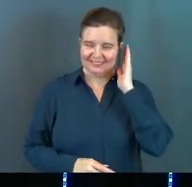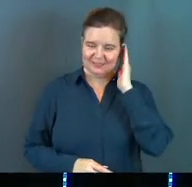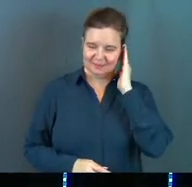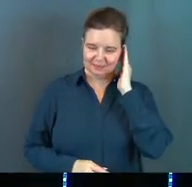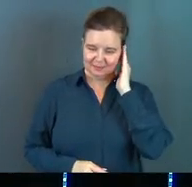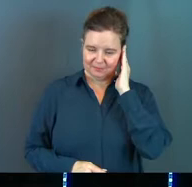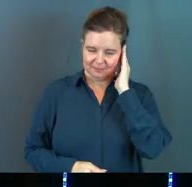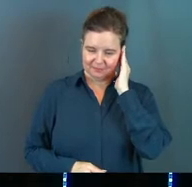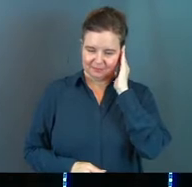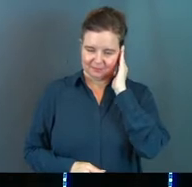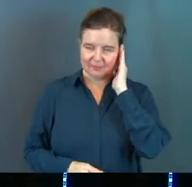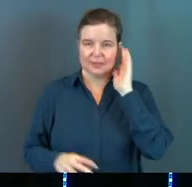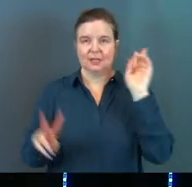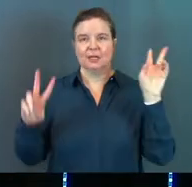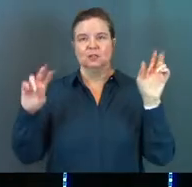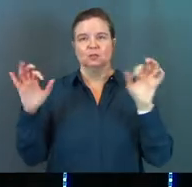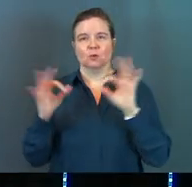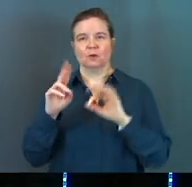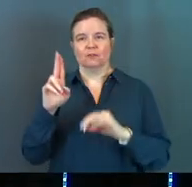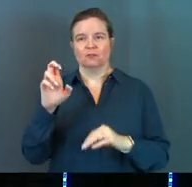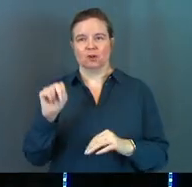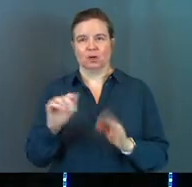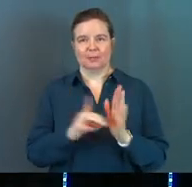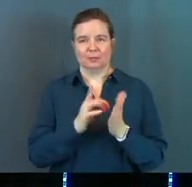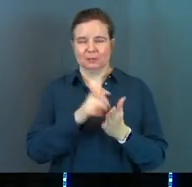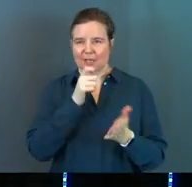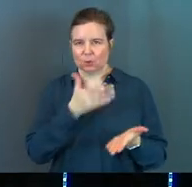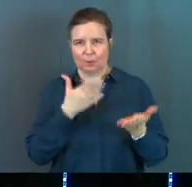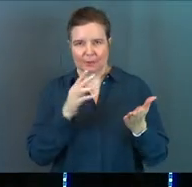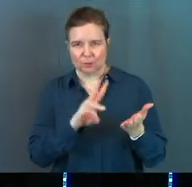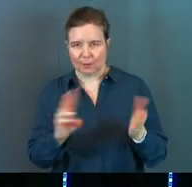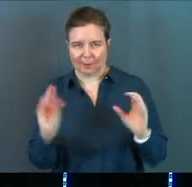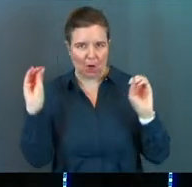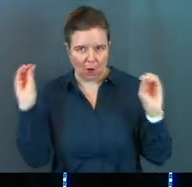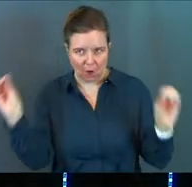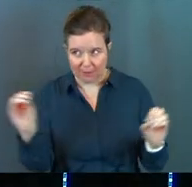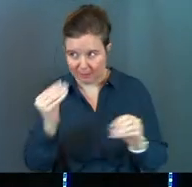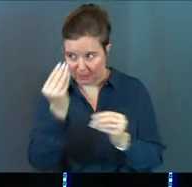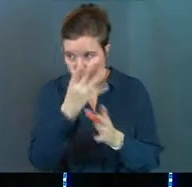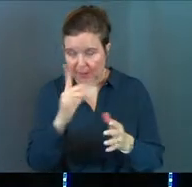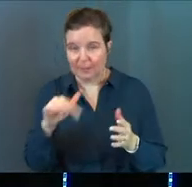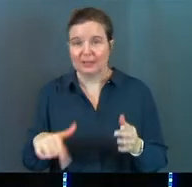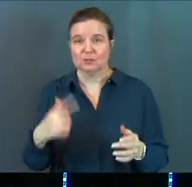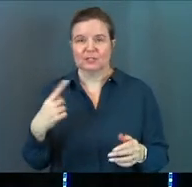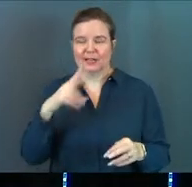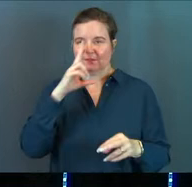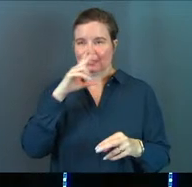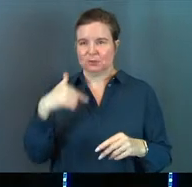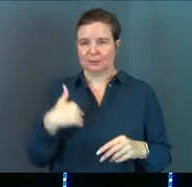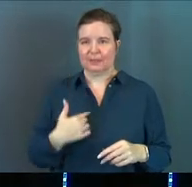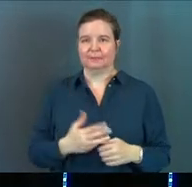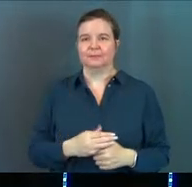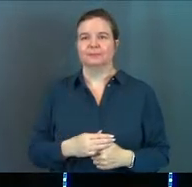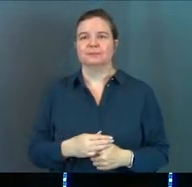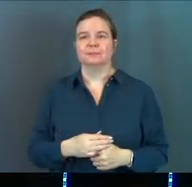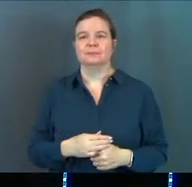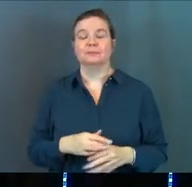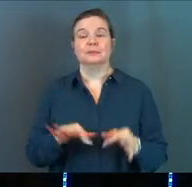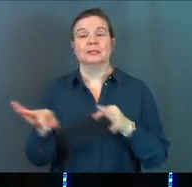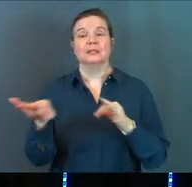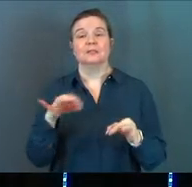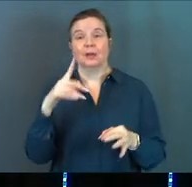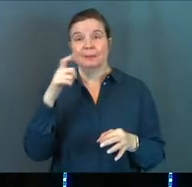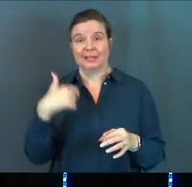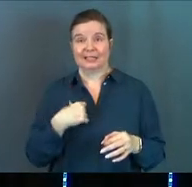Here's a quote from the Urban Dictionary, which I do not recommend this website at all, by the way. But this was just funny. It